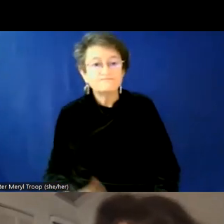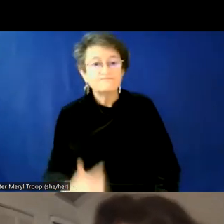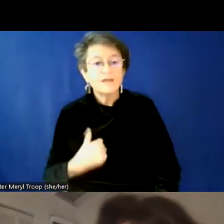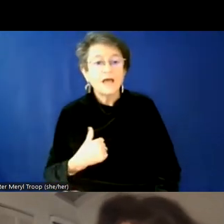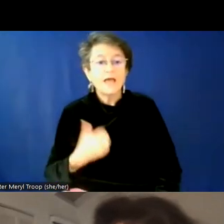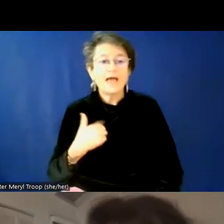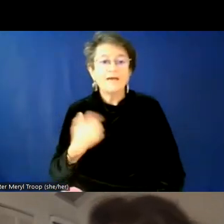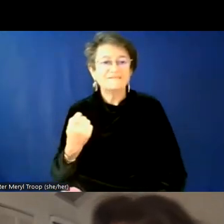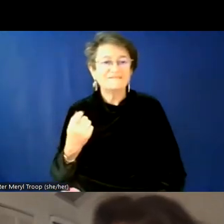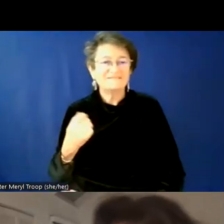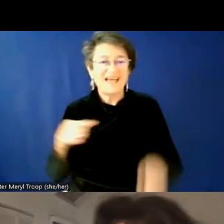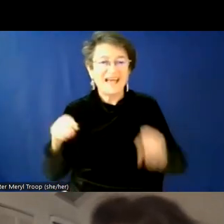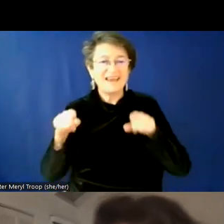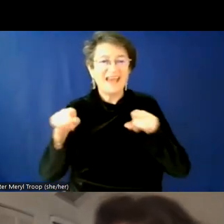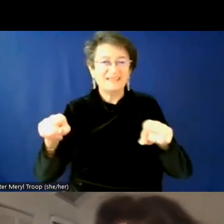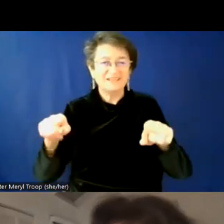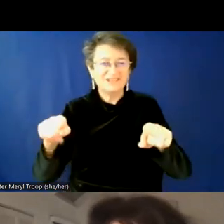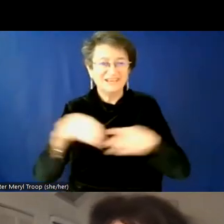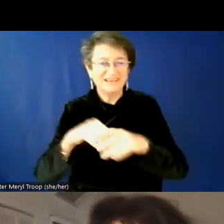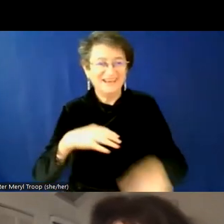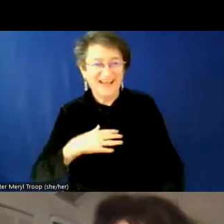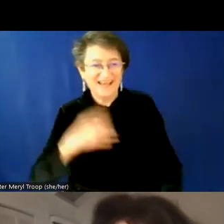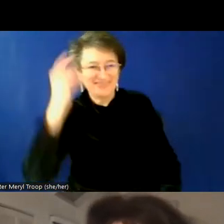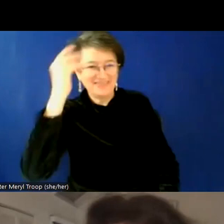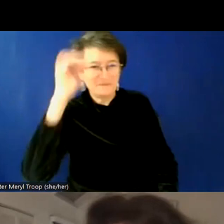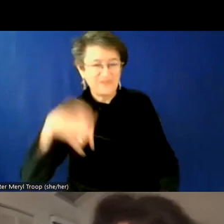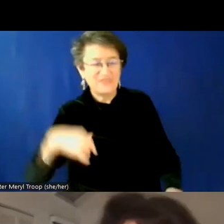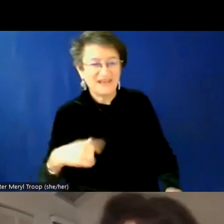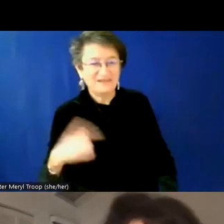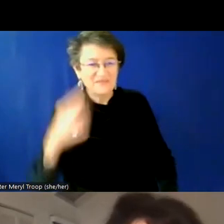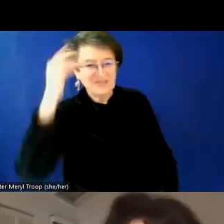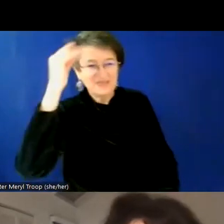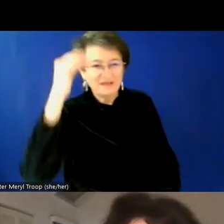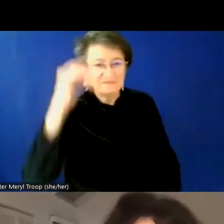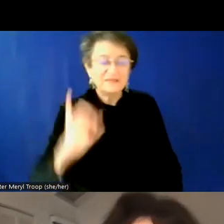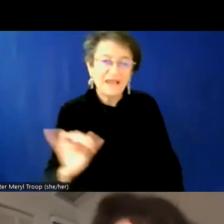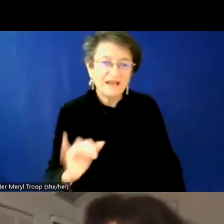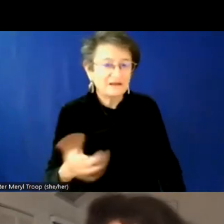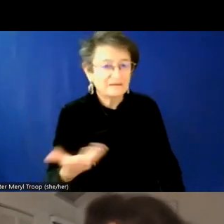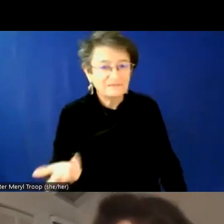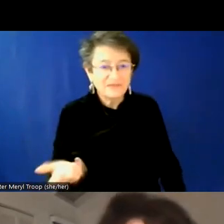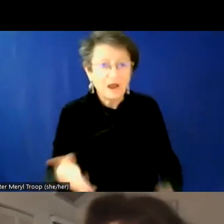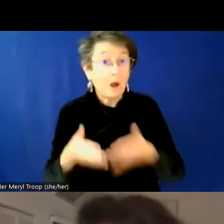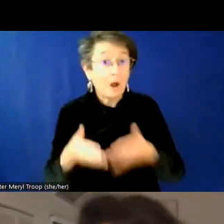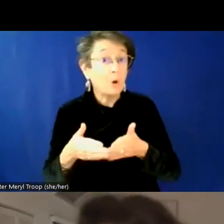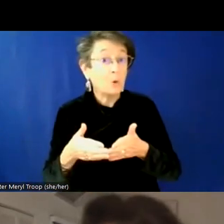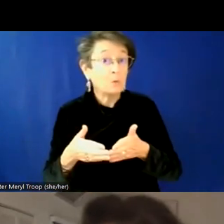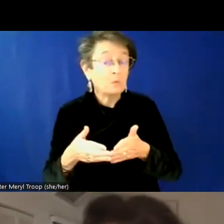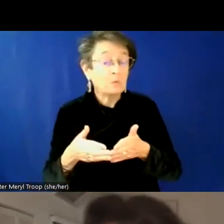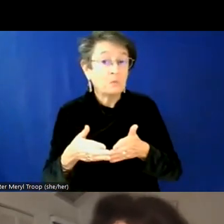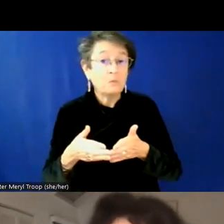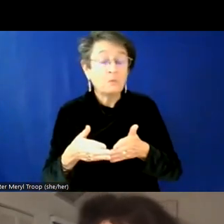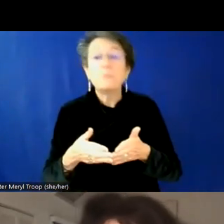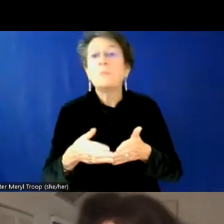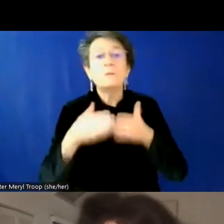analogy in my mind when I think about it. And I think about it like a boat and I think about it, like I'm in a boat, I'm out on Casco